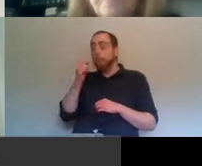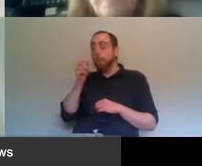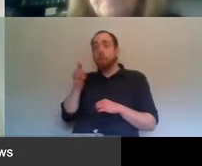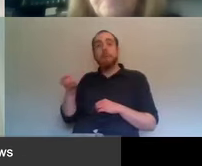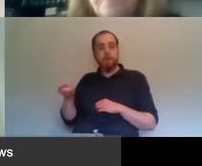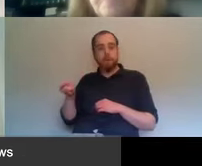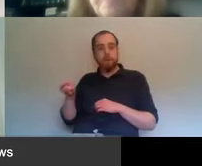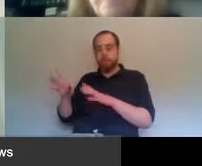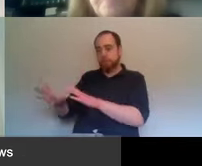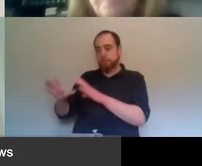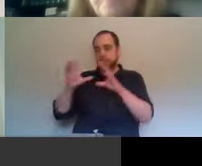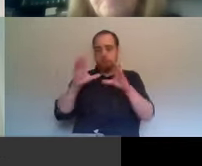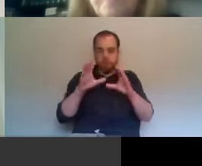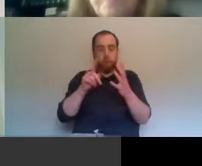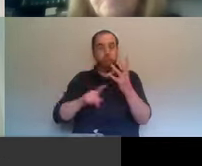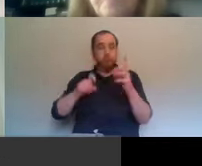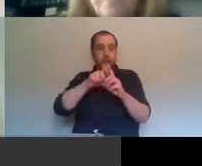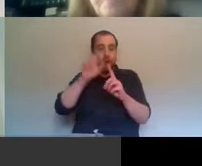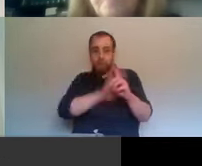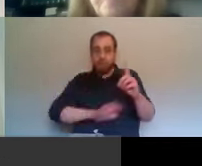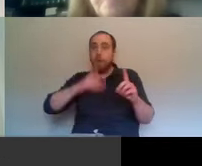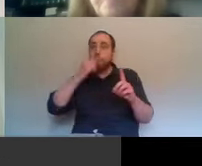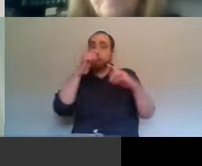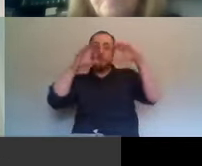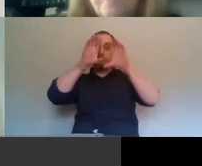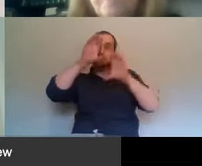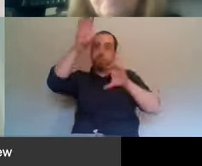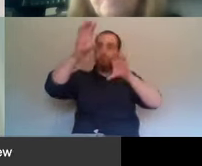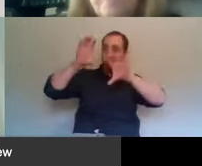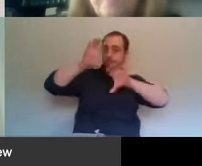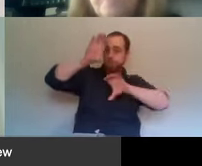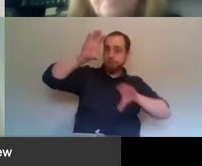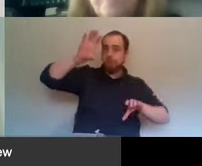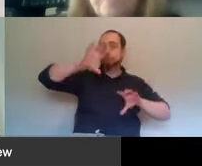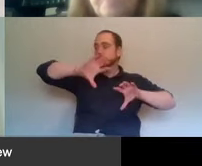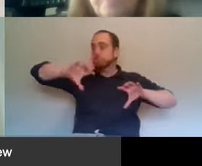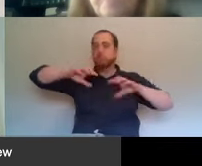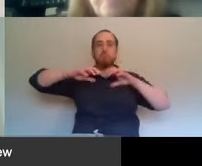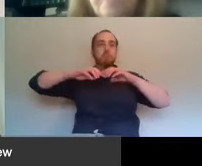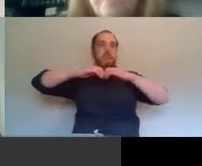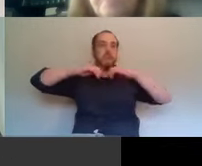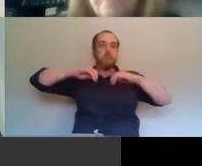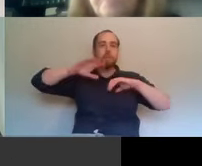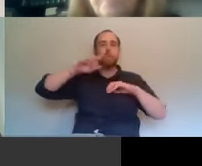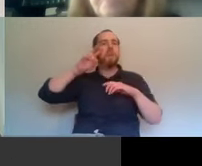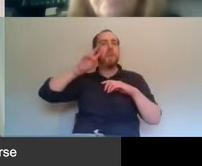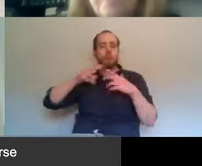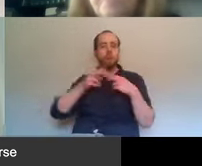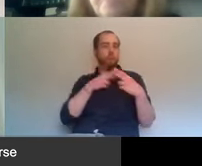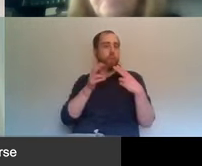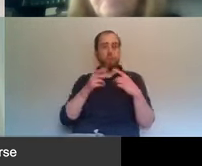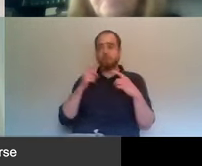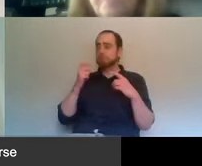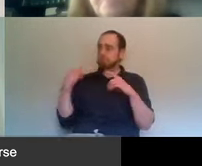time in a hundred years. And it seems to me, looking at the news this week, that, and over the various news reports over the past few,